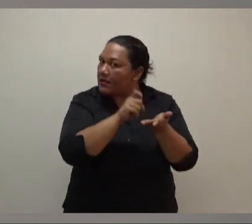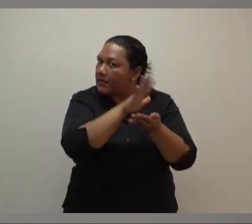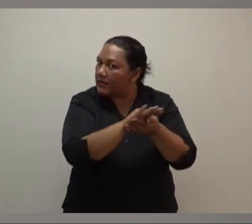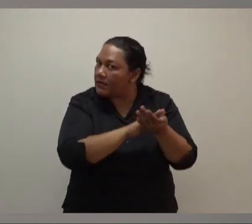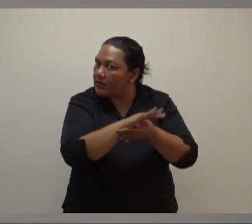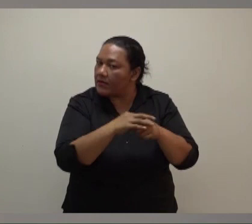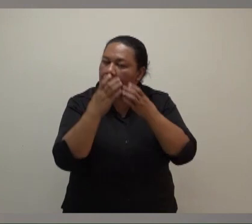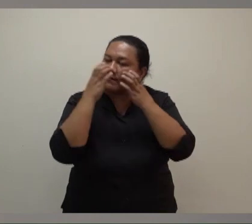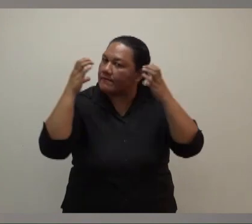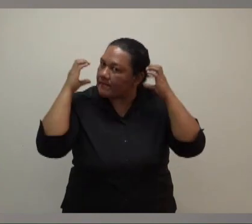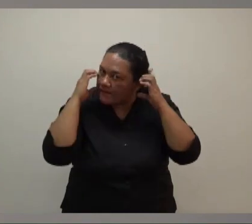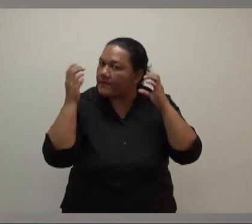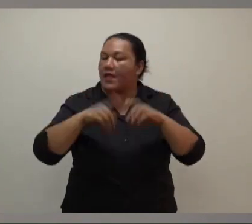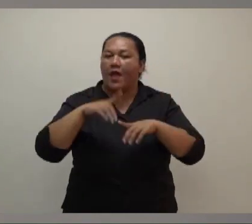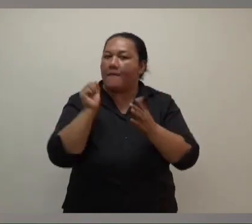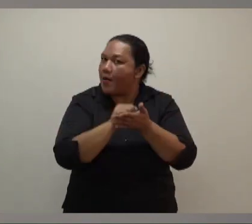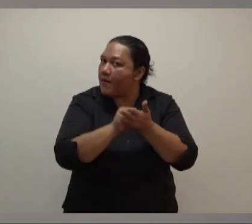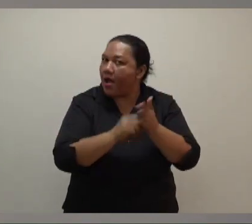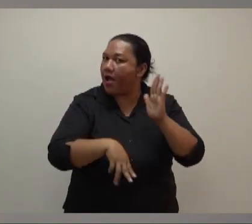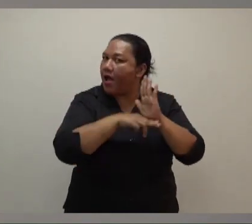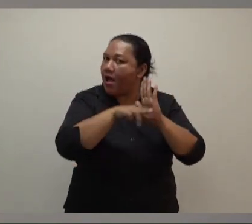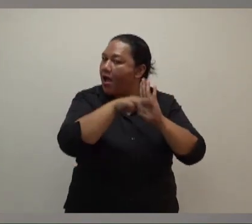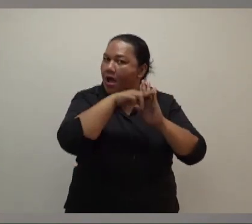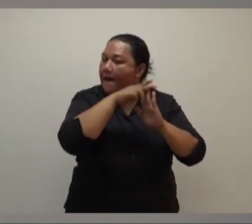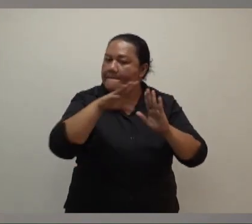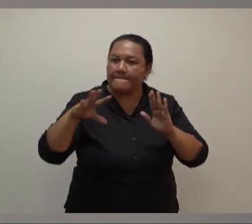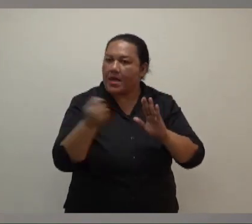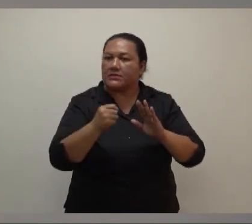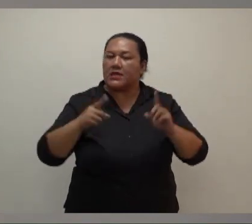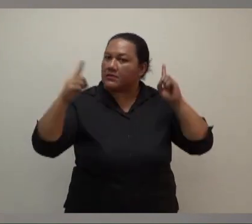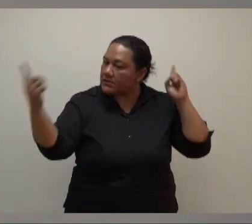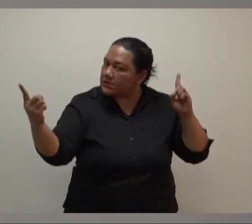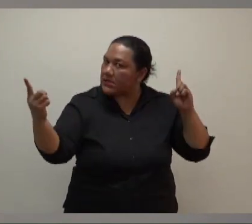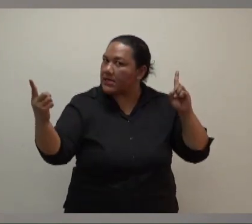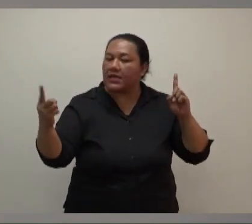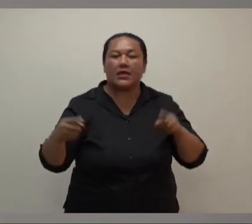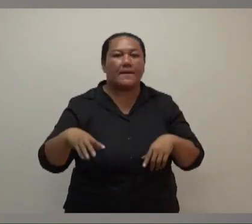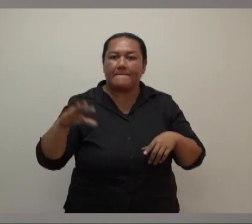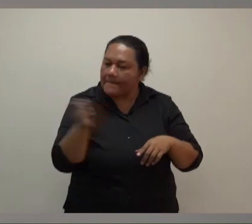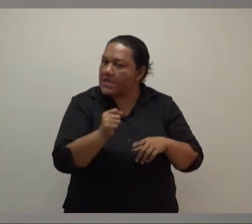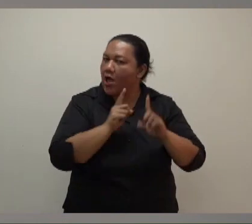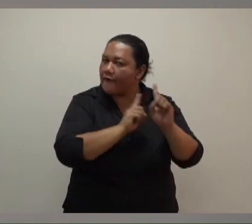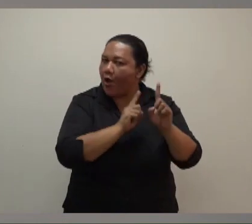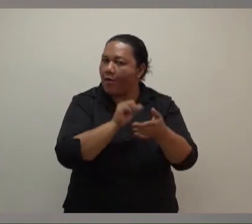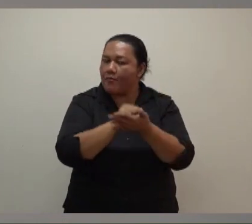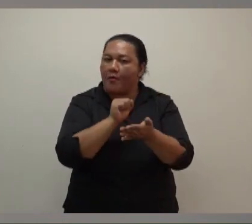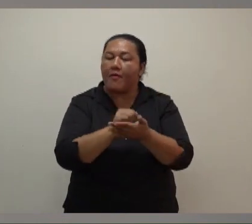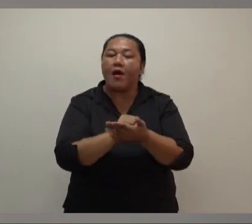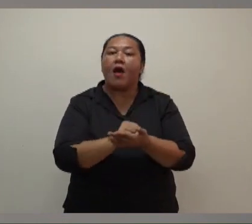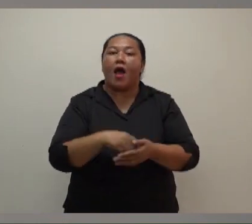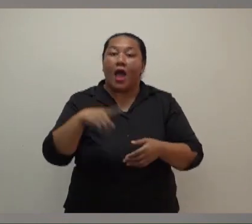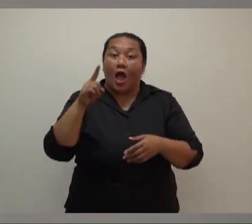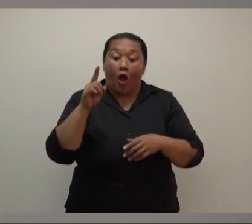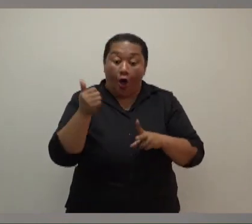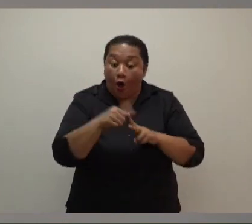Adherence to these protocols will need to be signed off in order to obtain a permit to operate. Venue operators can apply for permit to operate for